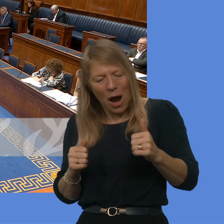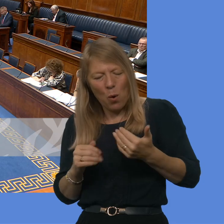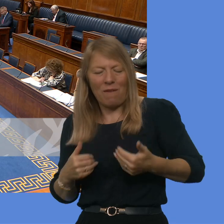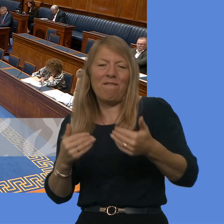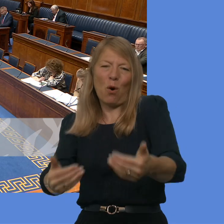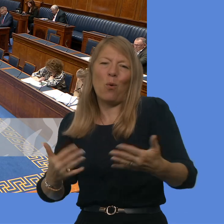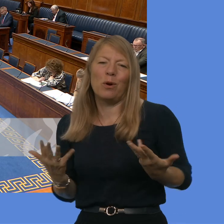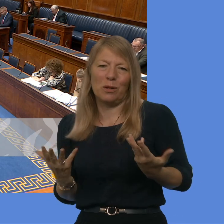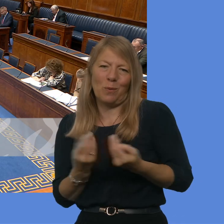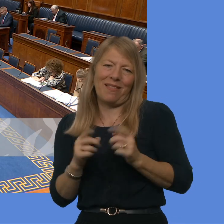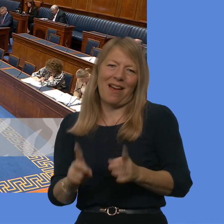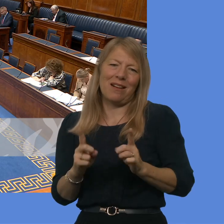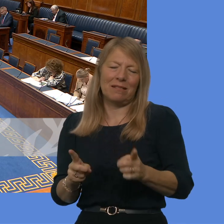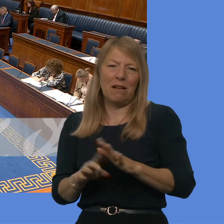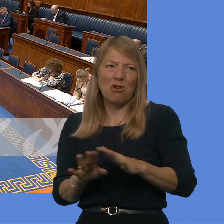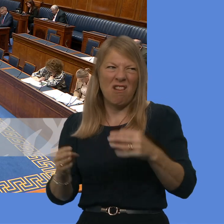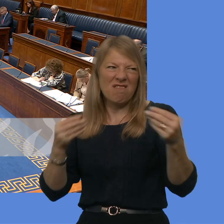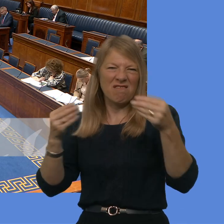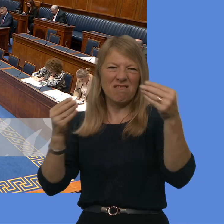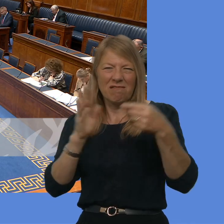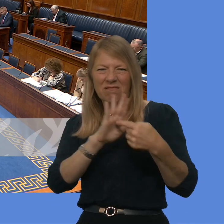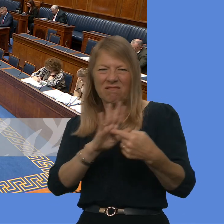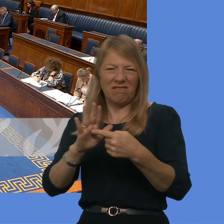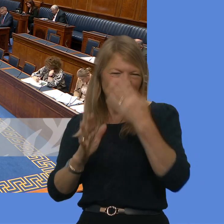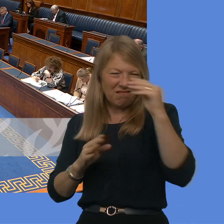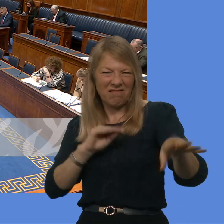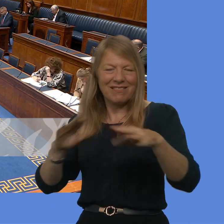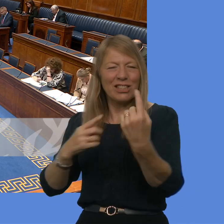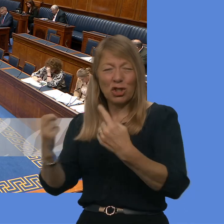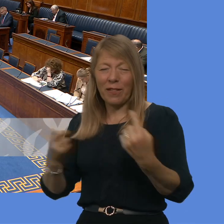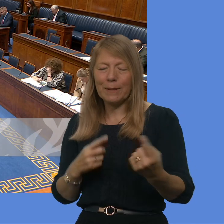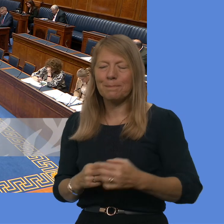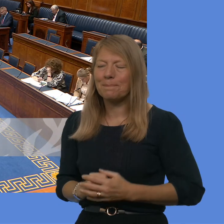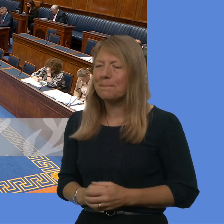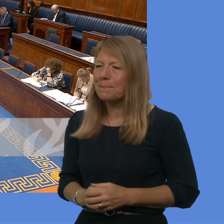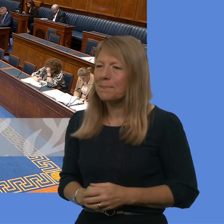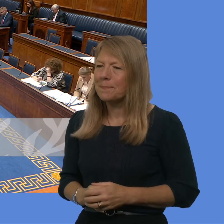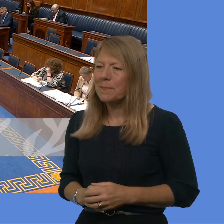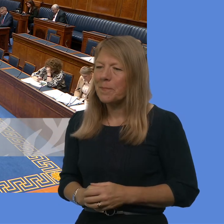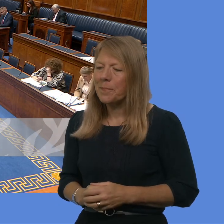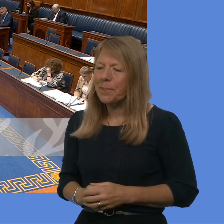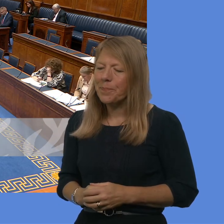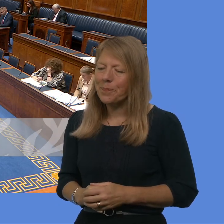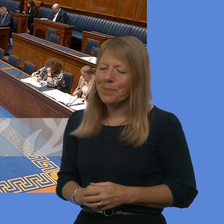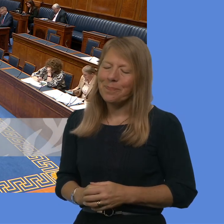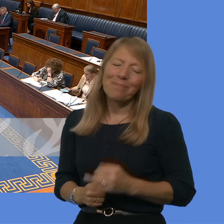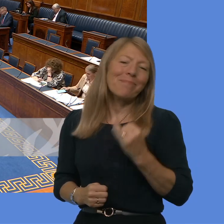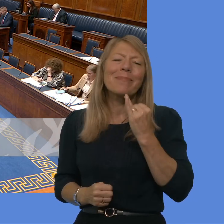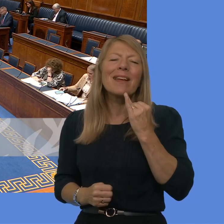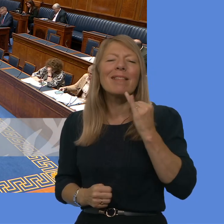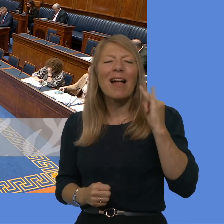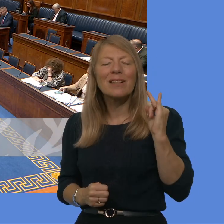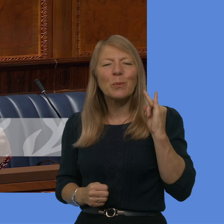Nicholl. Thank you, Mr Speaker. Last week, a mother and her terrified daughter made the news for